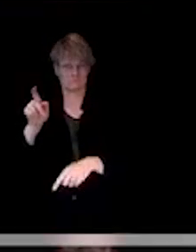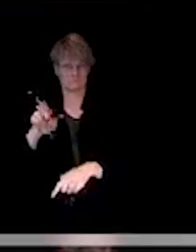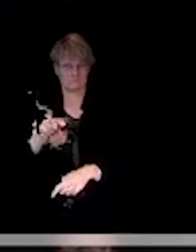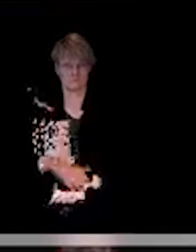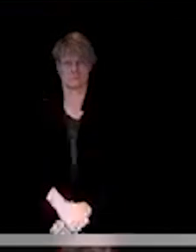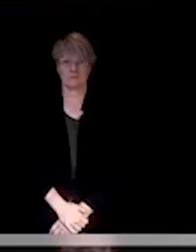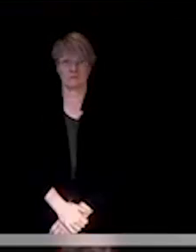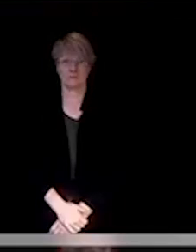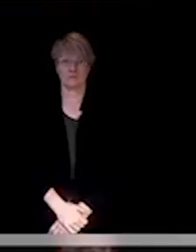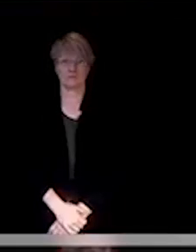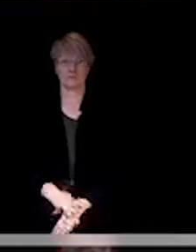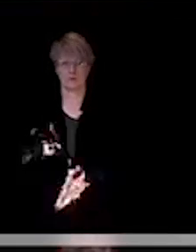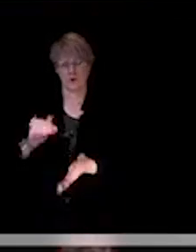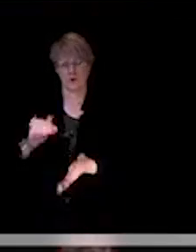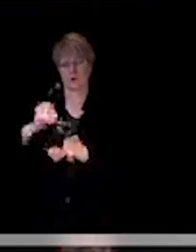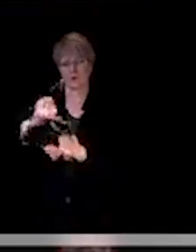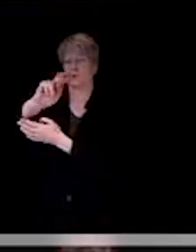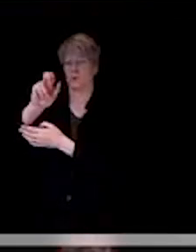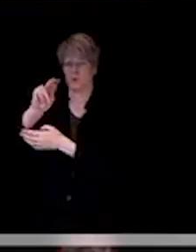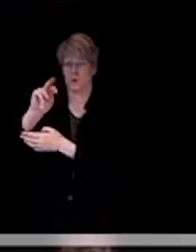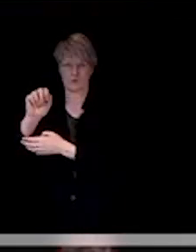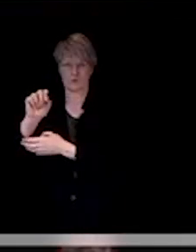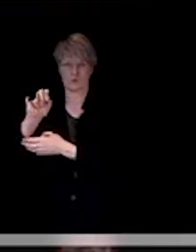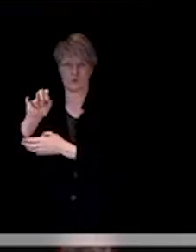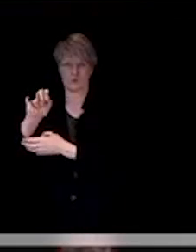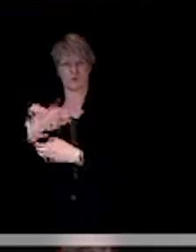I can address that unless anyone else wants to.